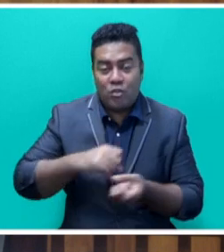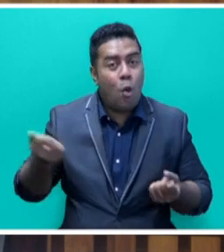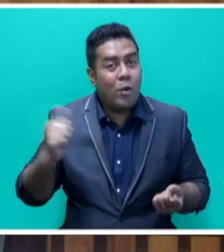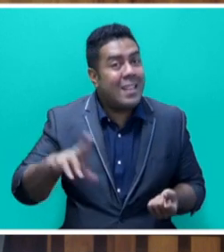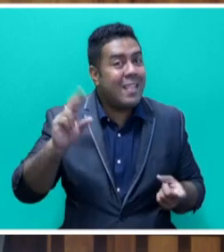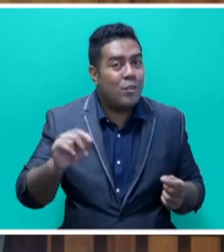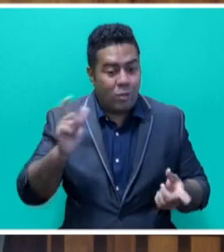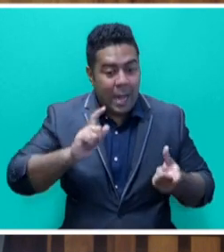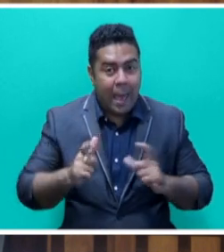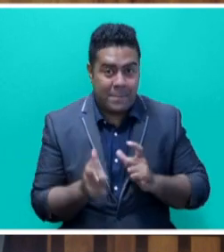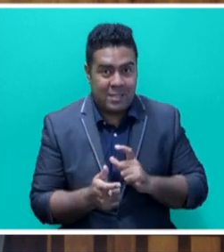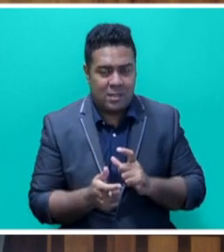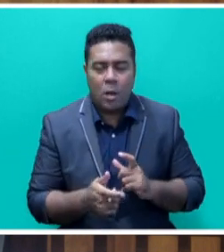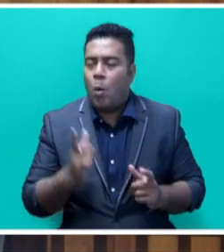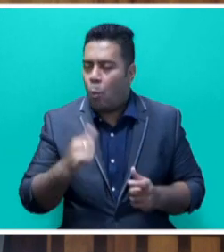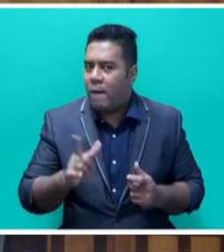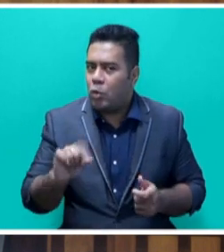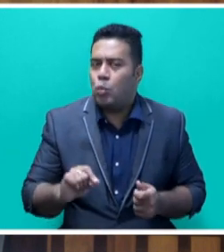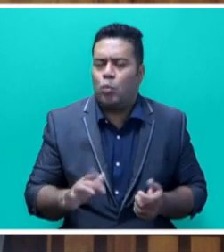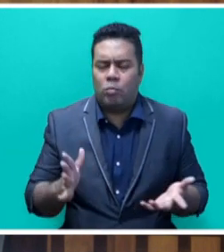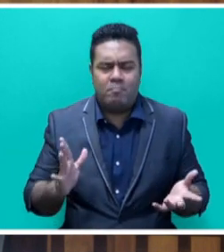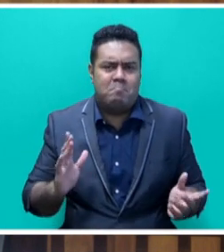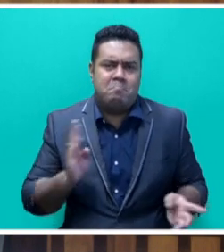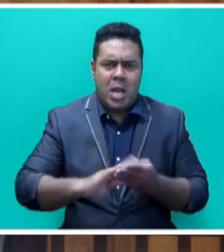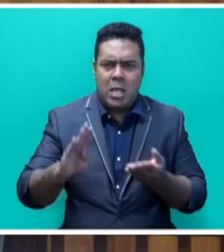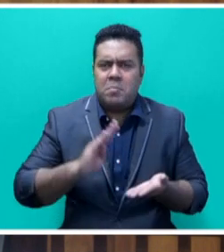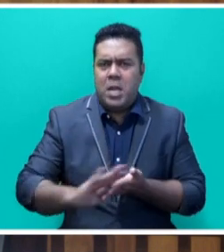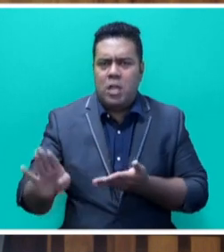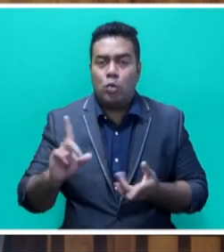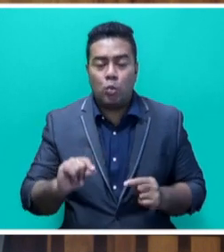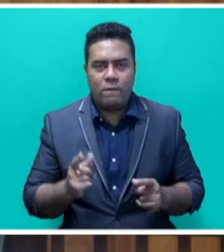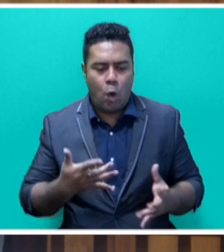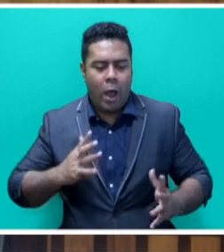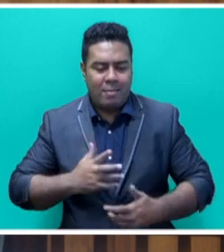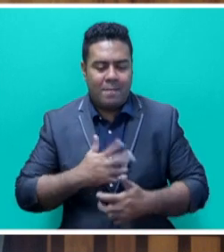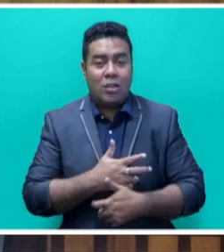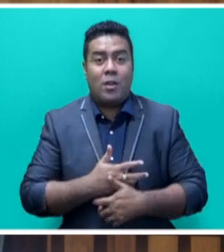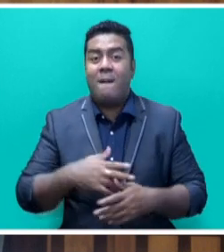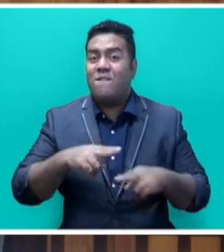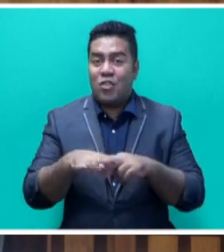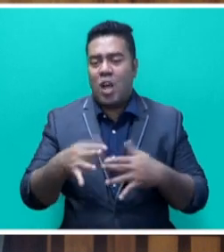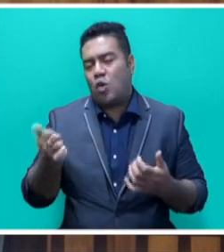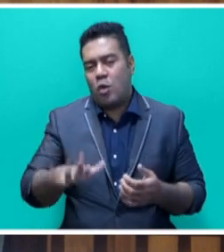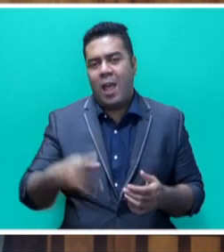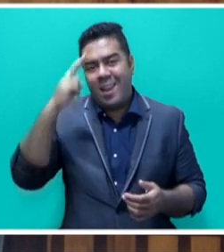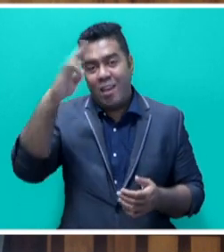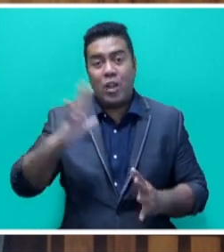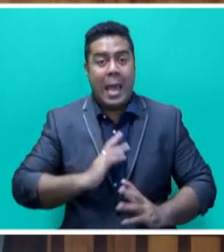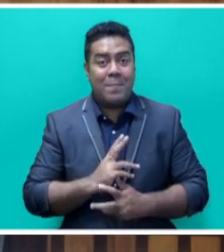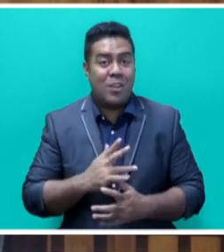to the climate, we will have to spend billions on adaptation. Fiji has already developed a robust National Adaptation Plan